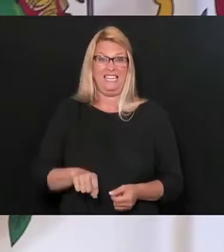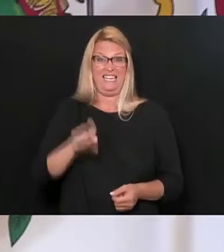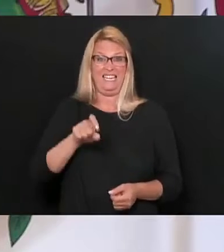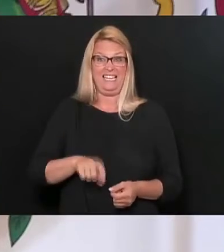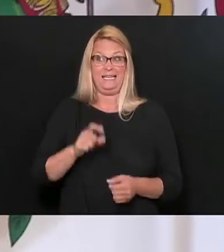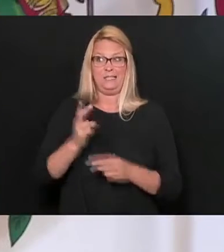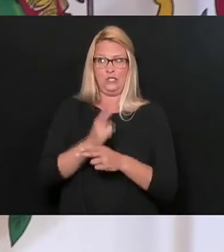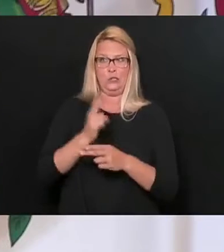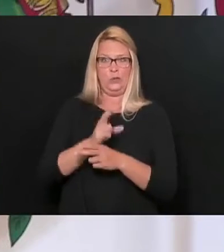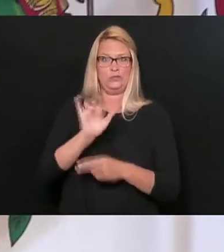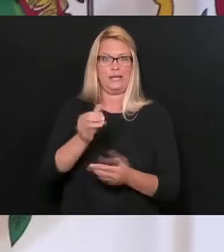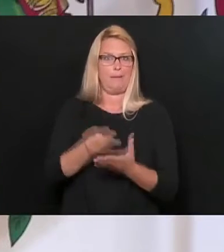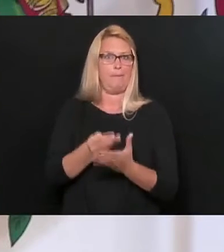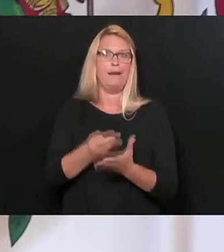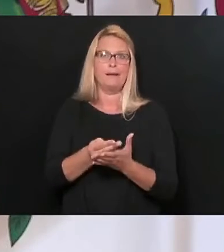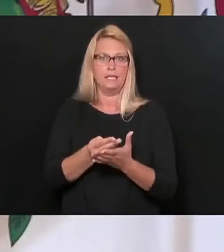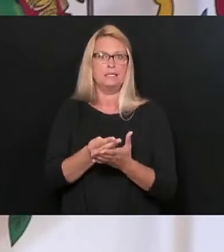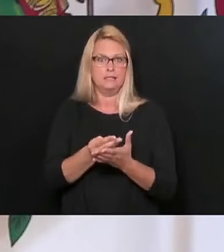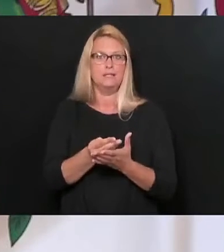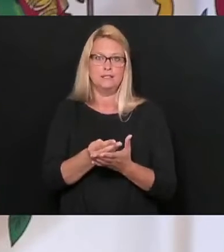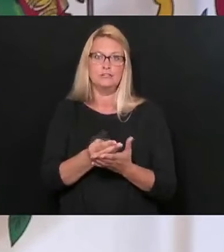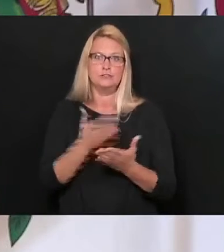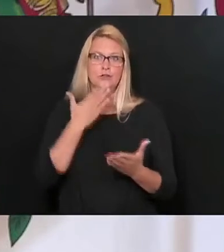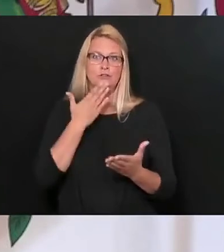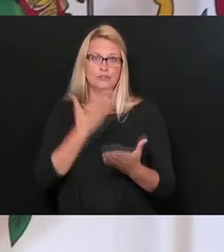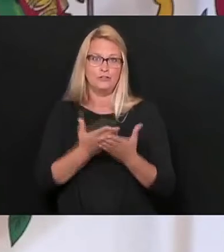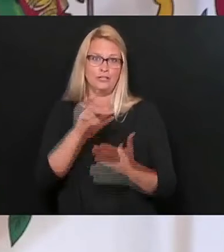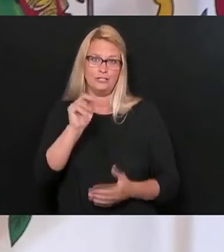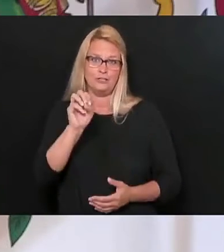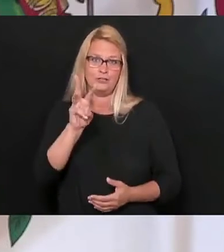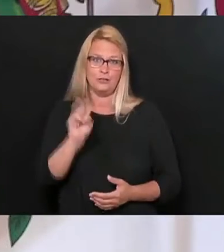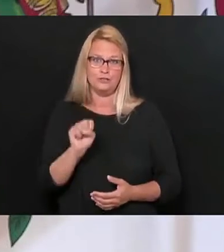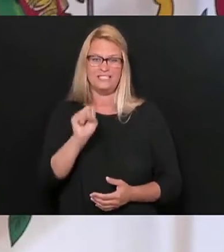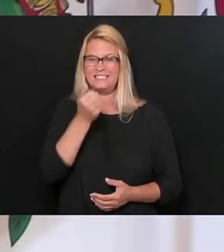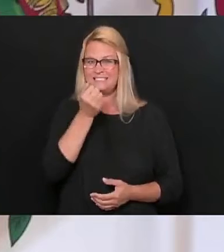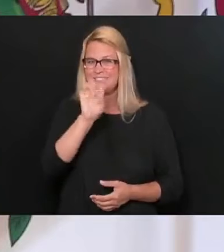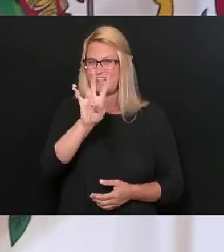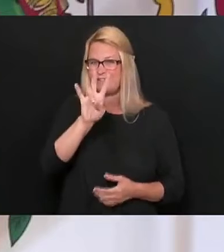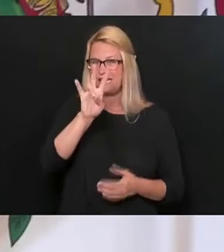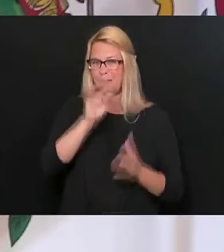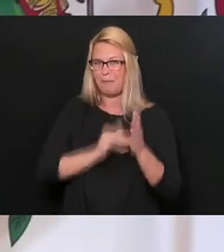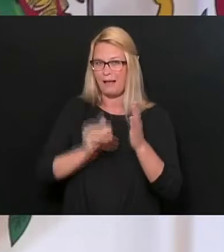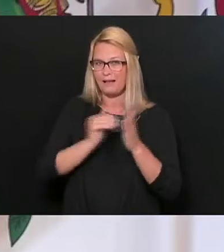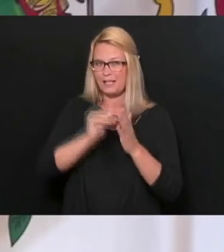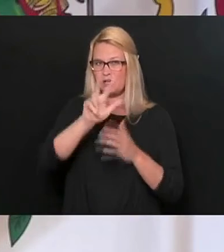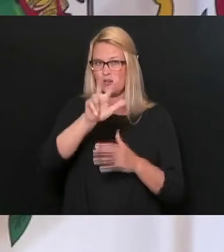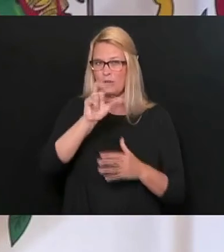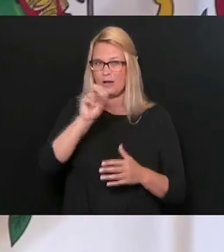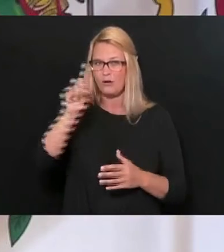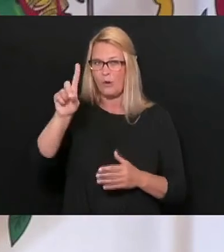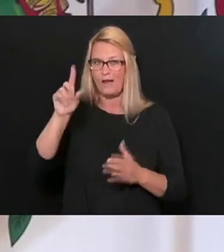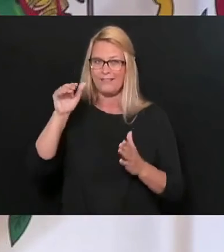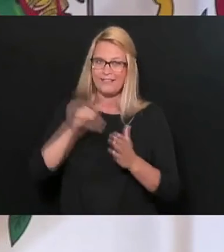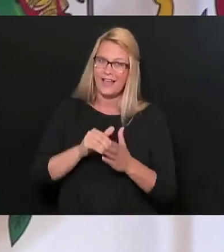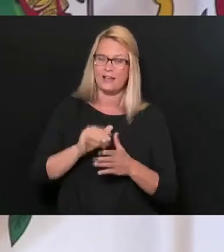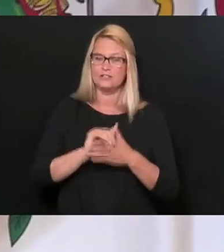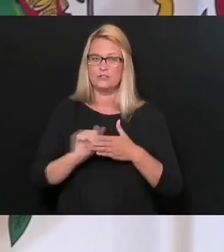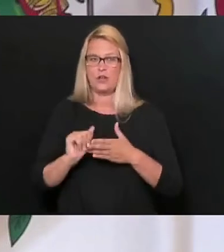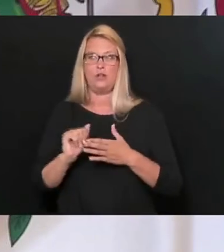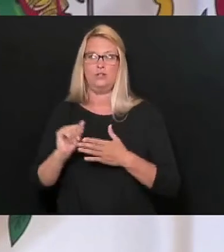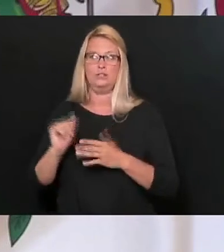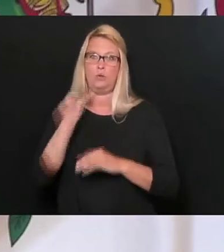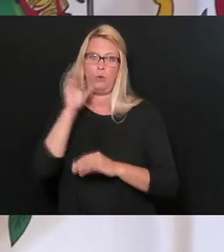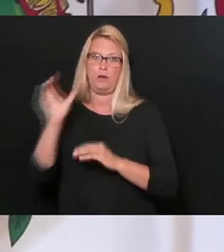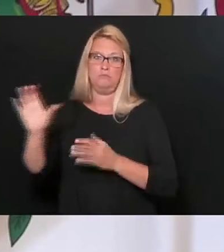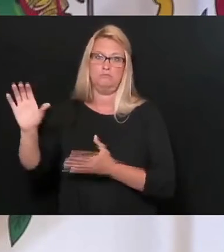used in a really proper way. So good news, $17,301,000 is coming to West